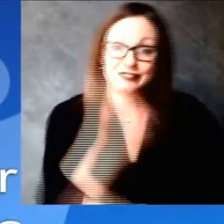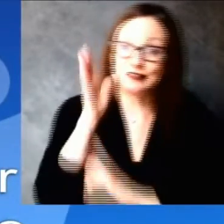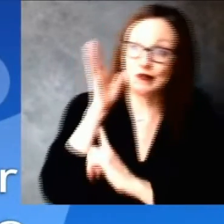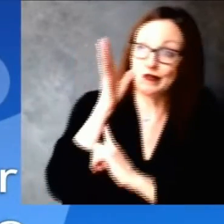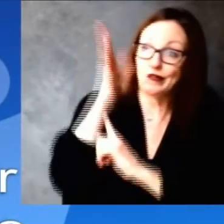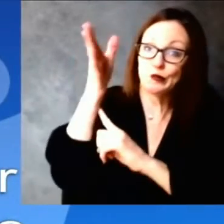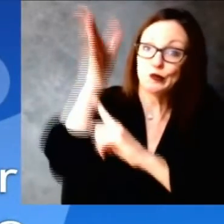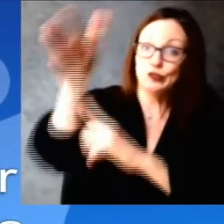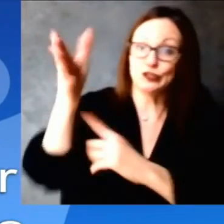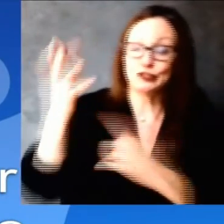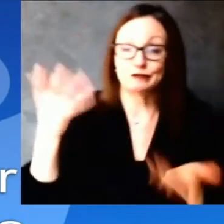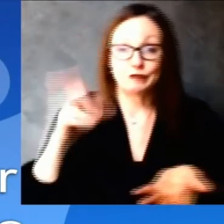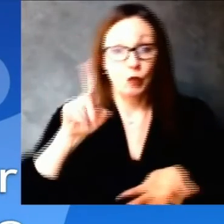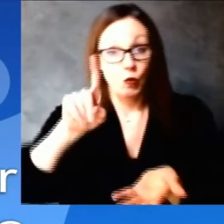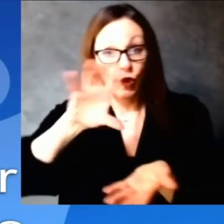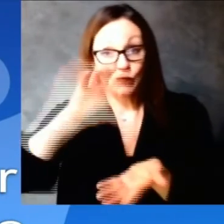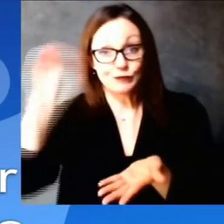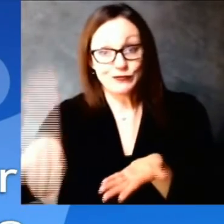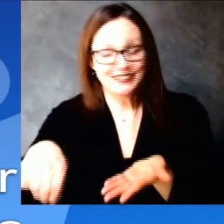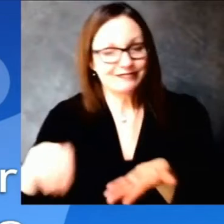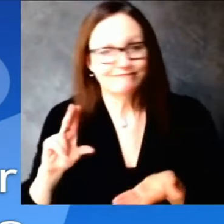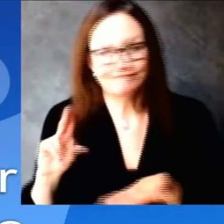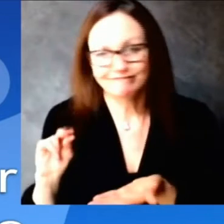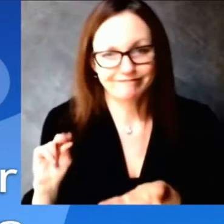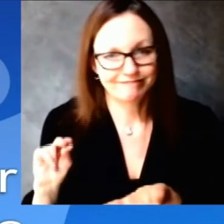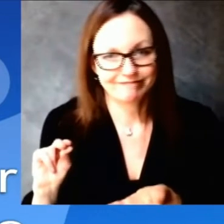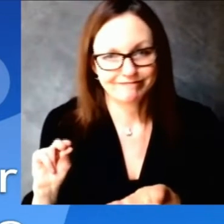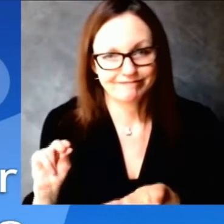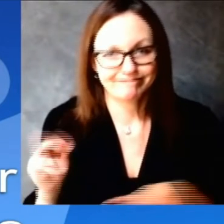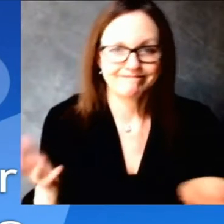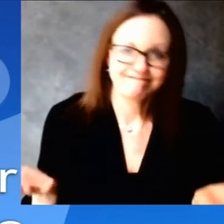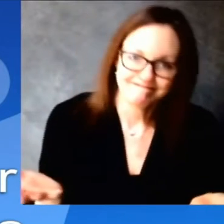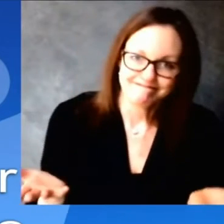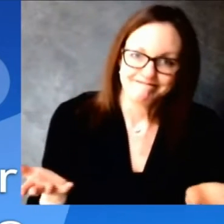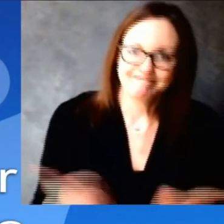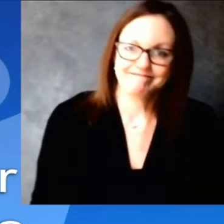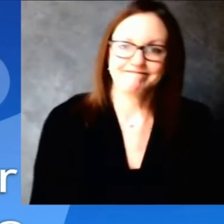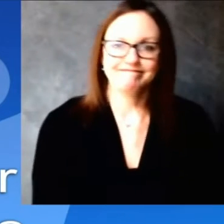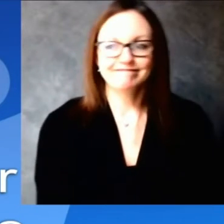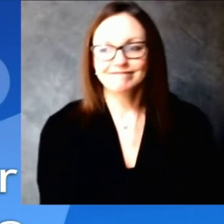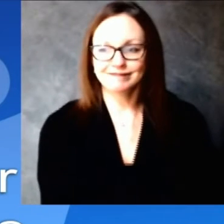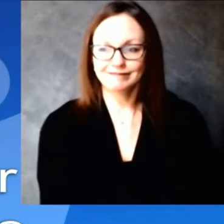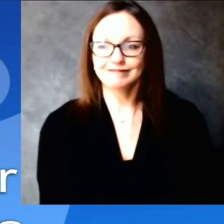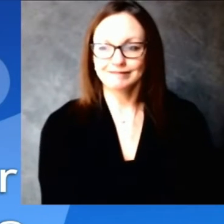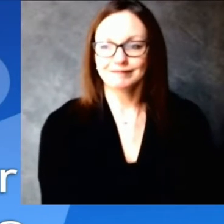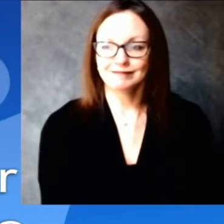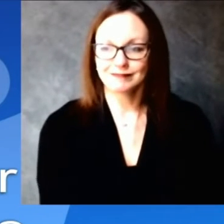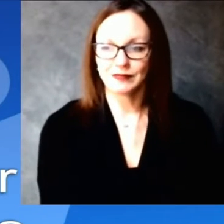thank you uh next question to mary spakuza milwaukee journal sentinel mary